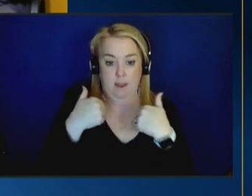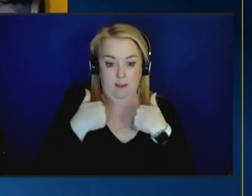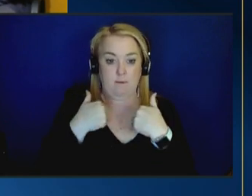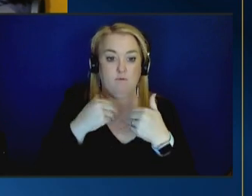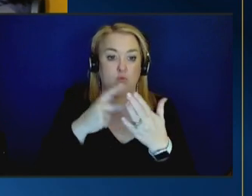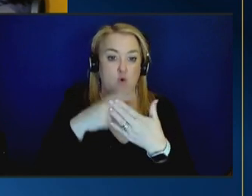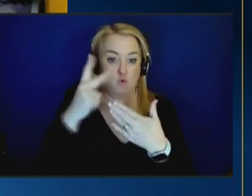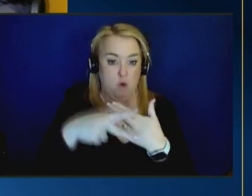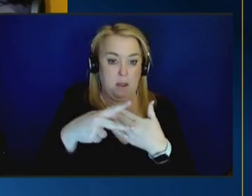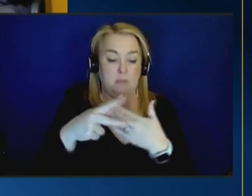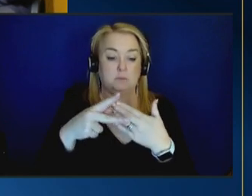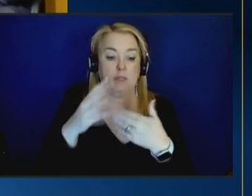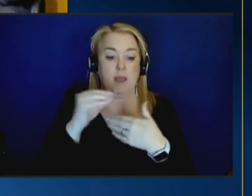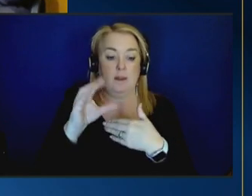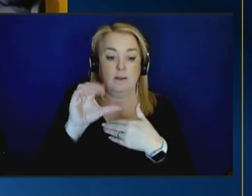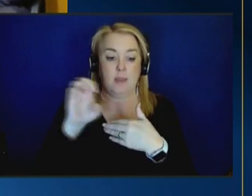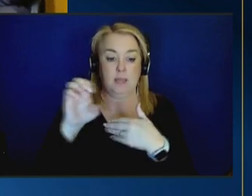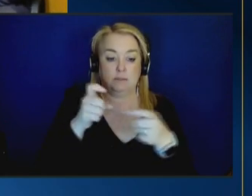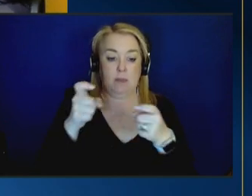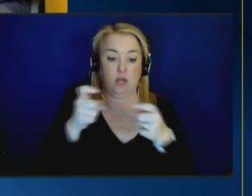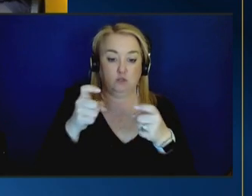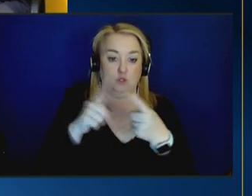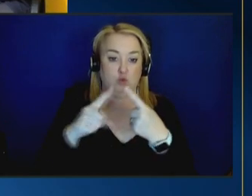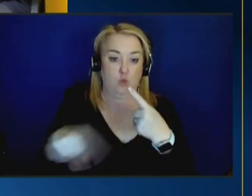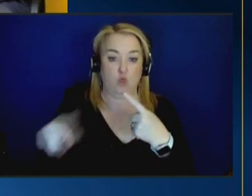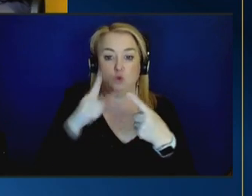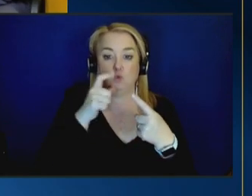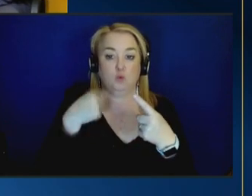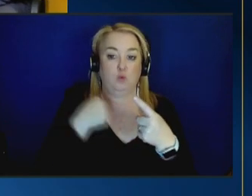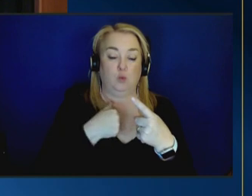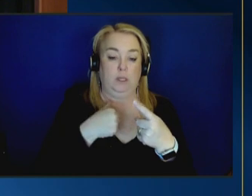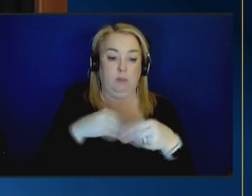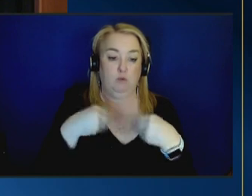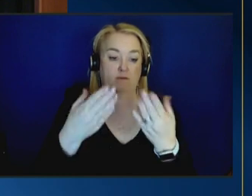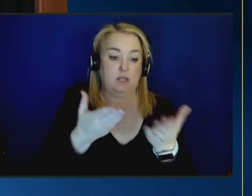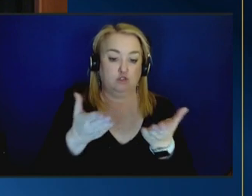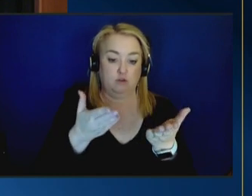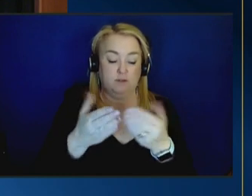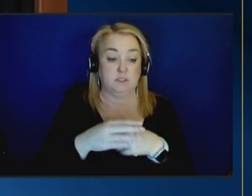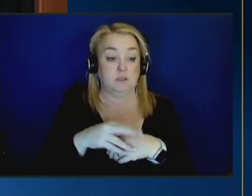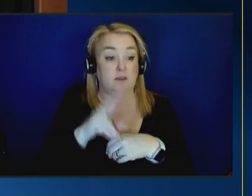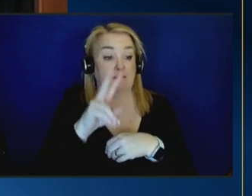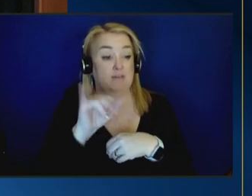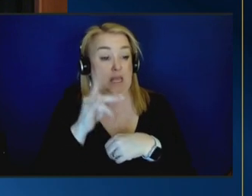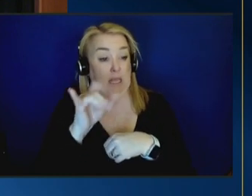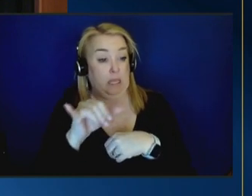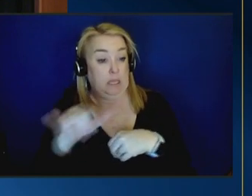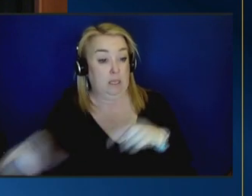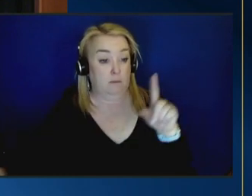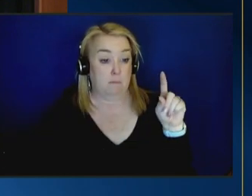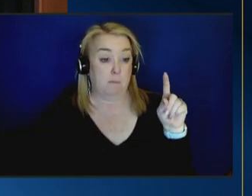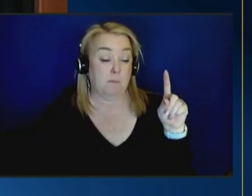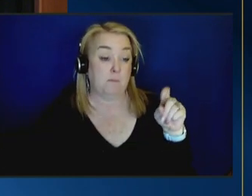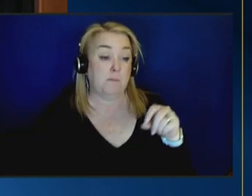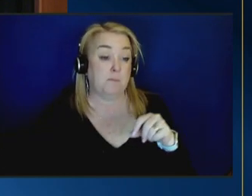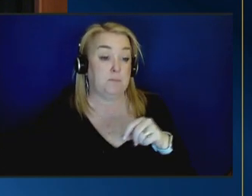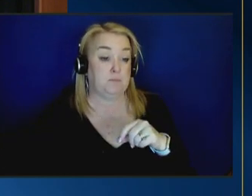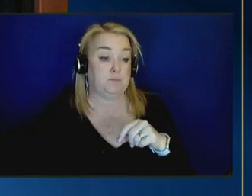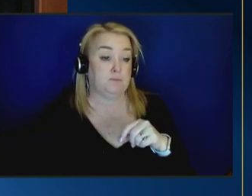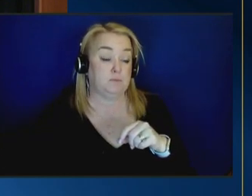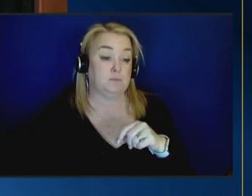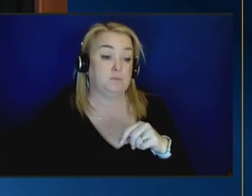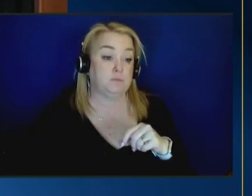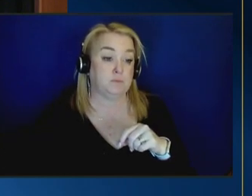um and case management to our to those we serve thank you vicky uh your lens with public health um probably